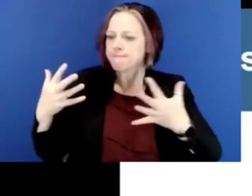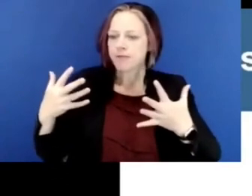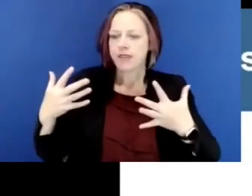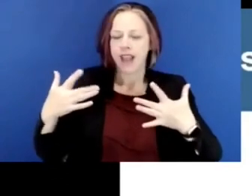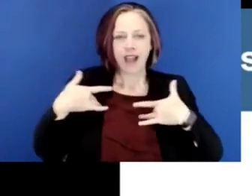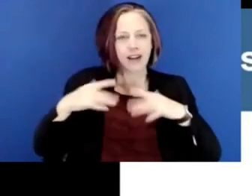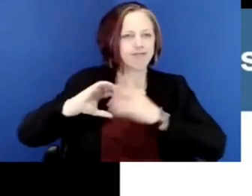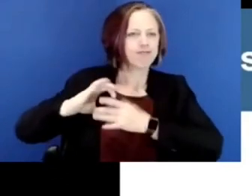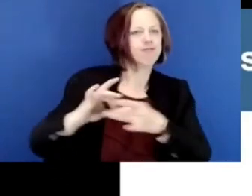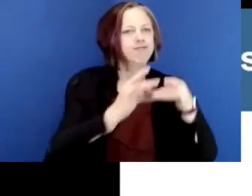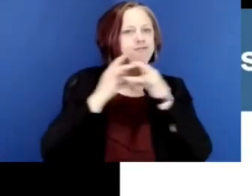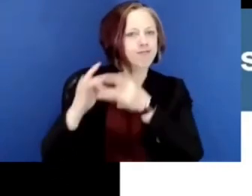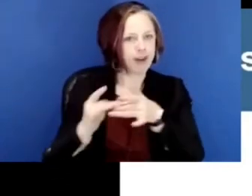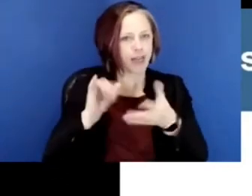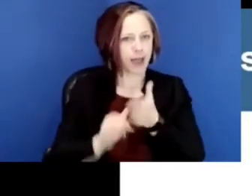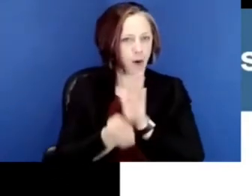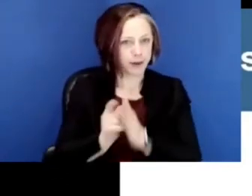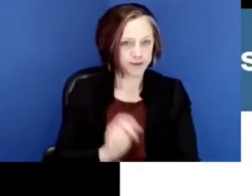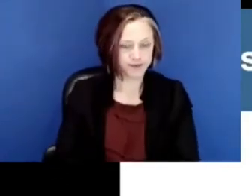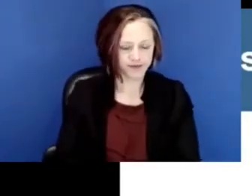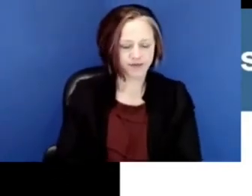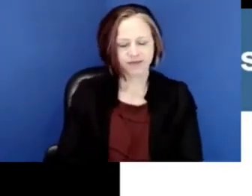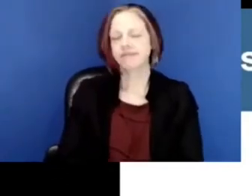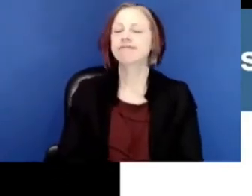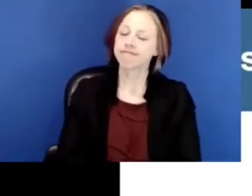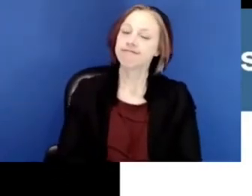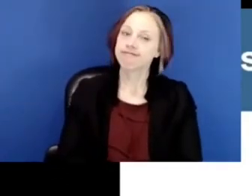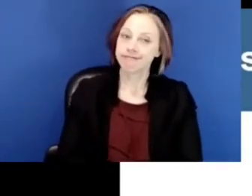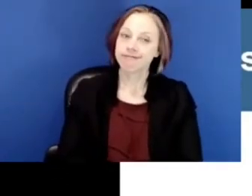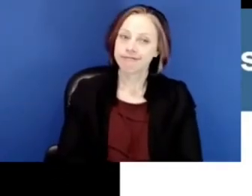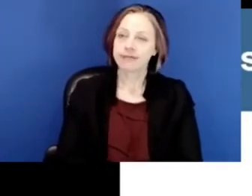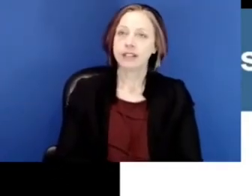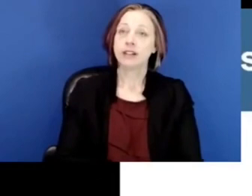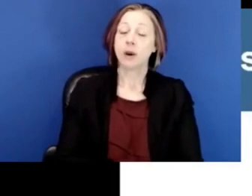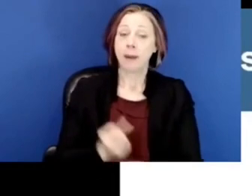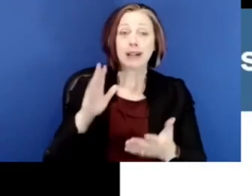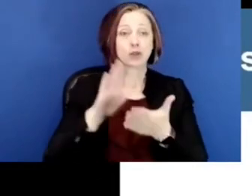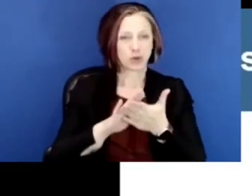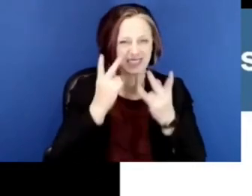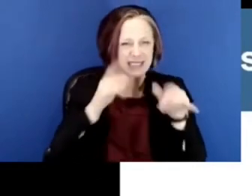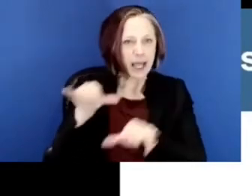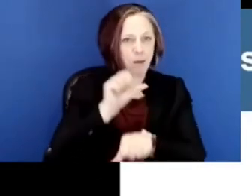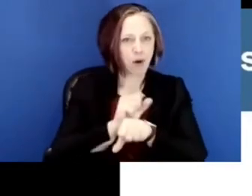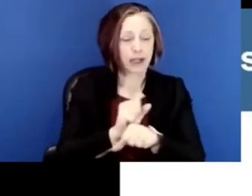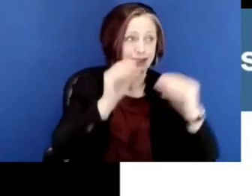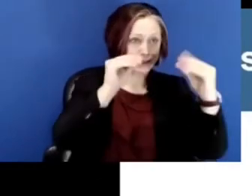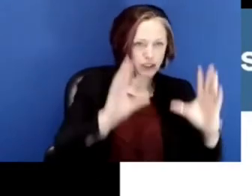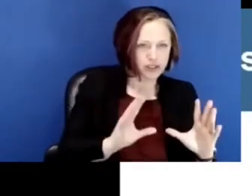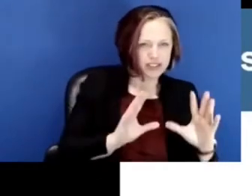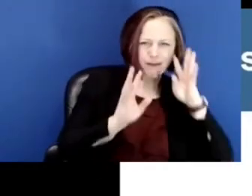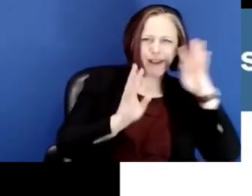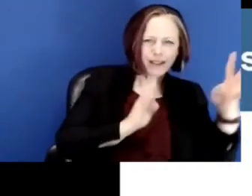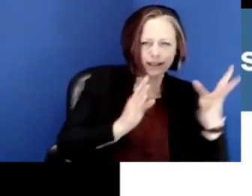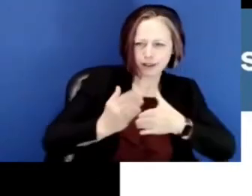of agency in the moment. We see this kind of work, you know, in so many schools and educators